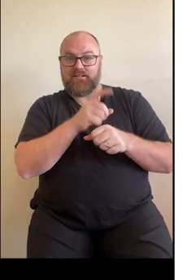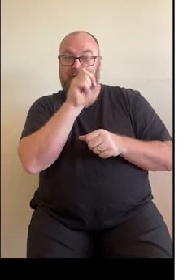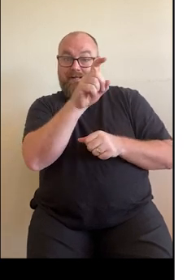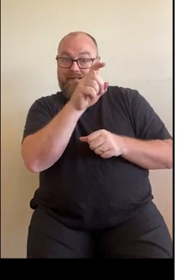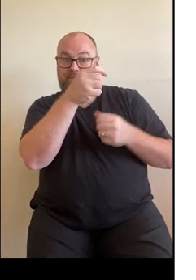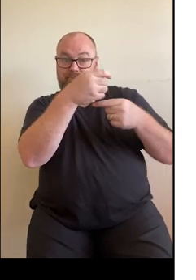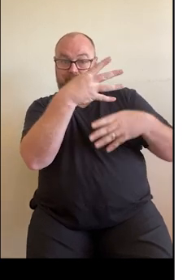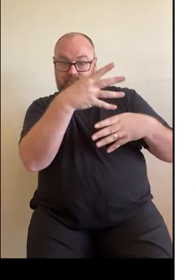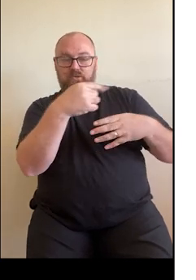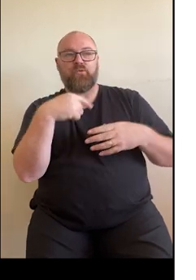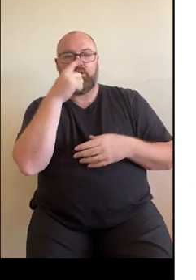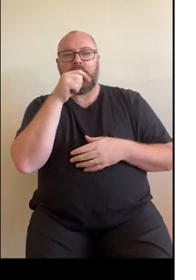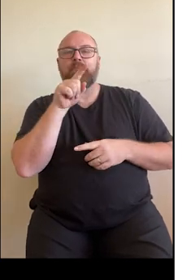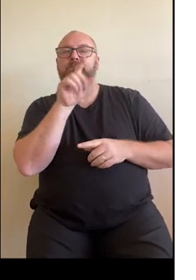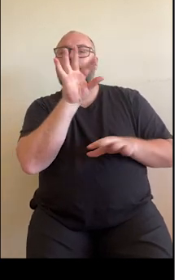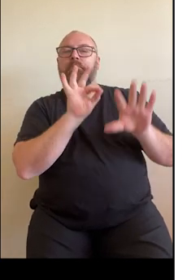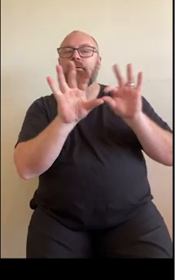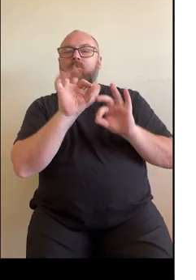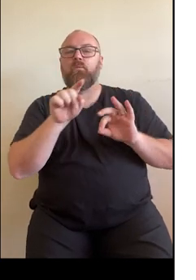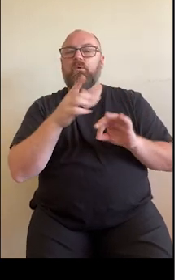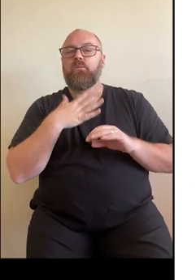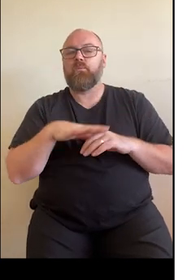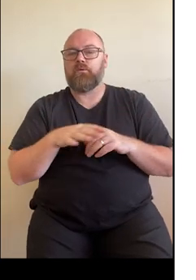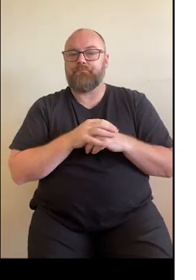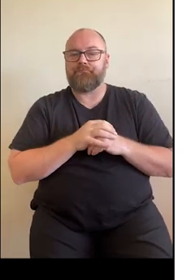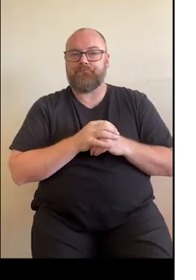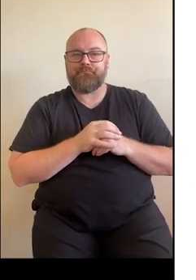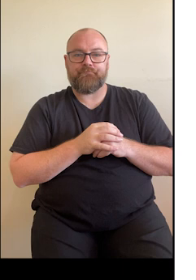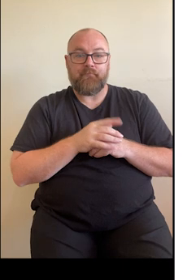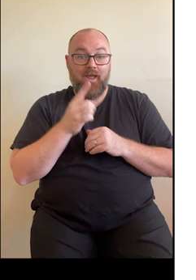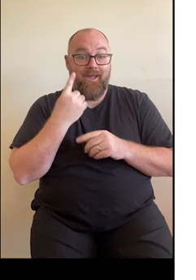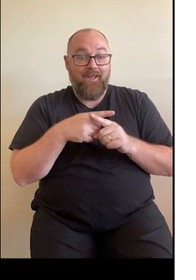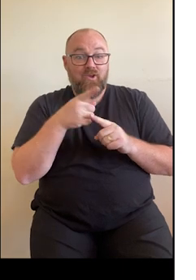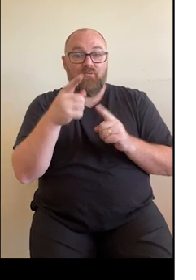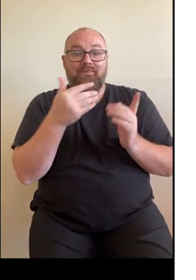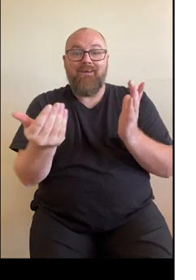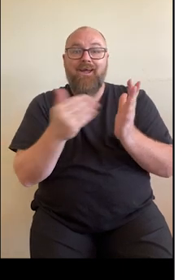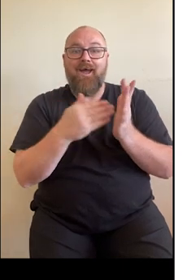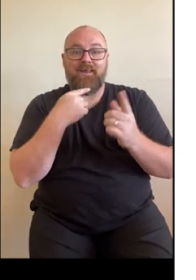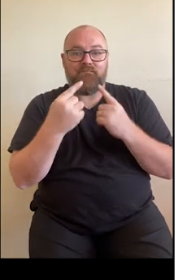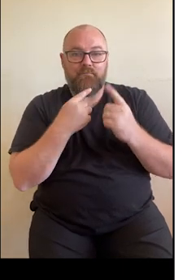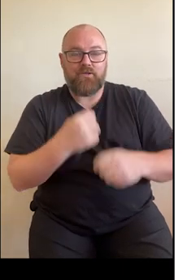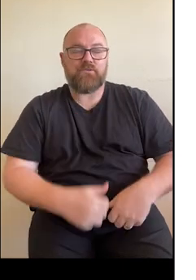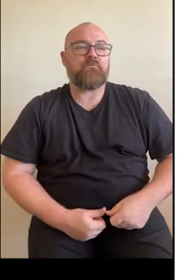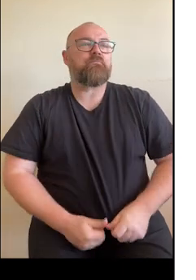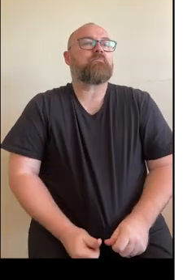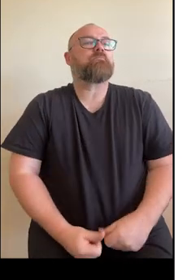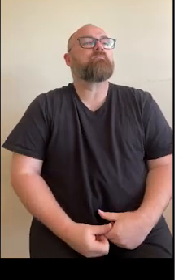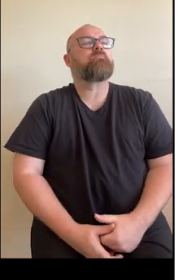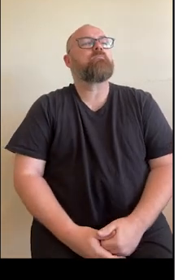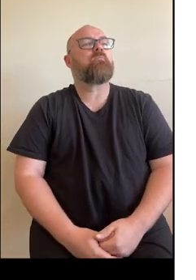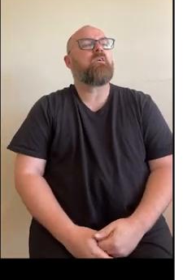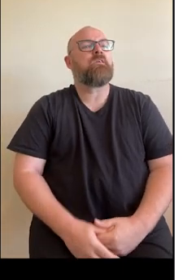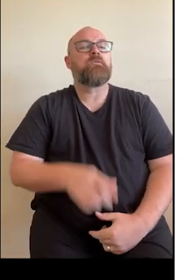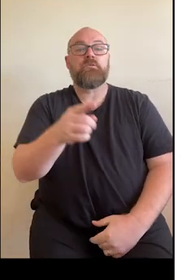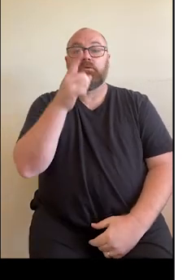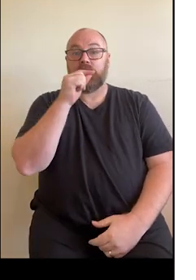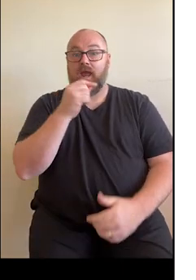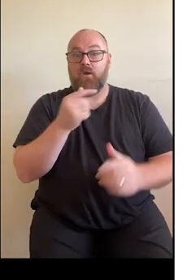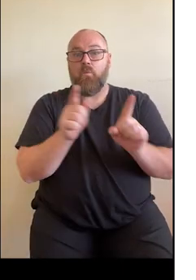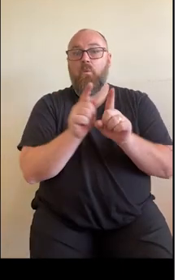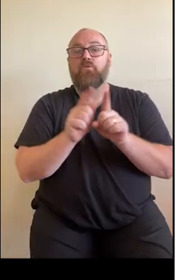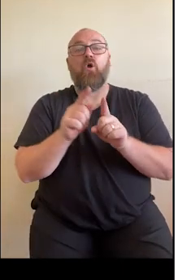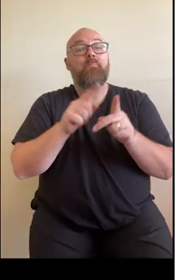able to see what you've set up there. And lastly, you can add information to your records. So you can also, if you're a